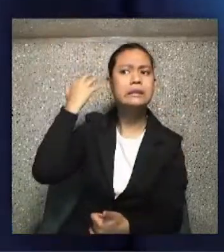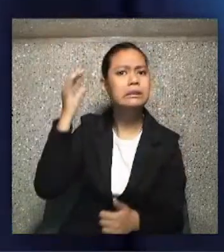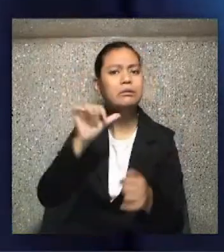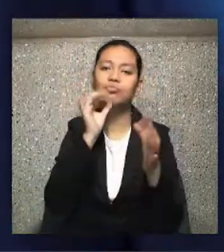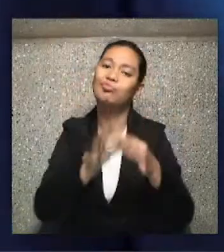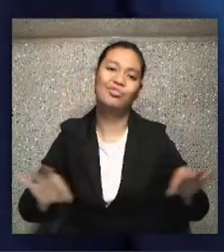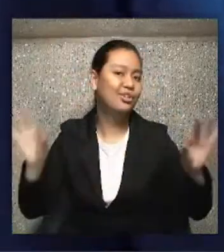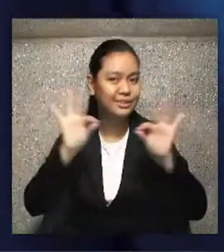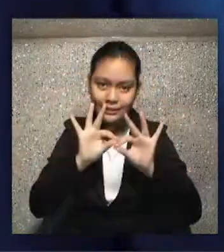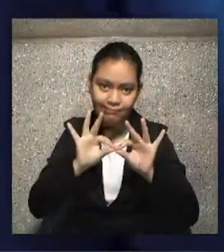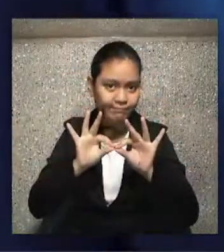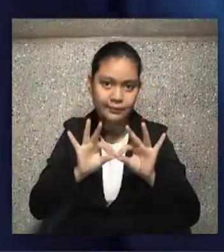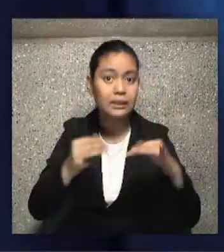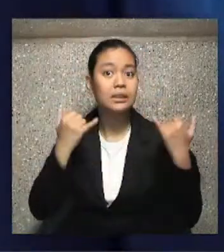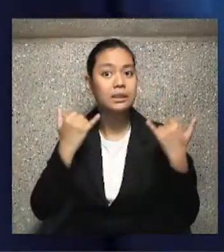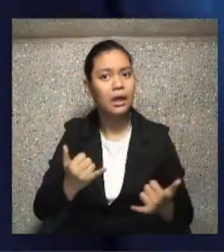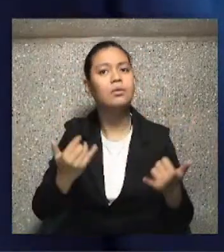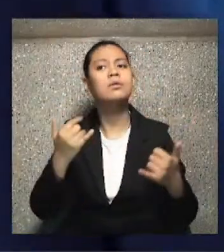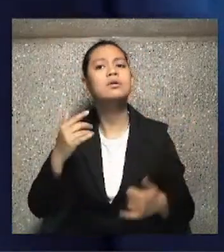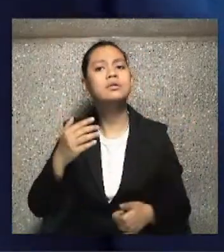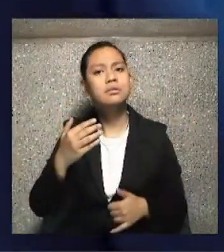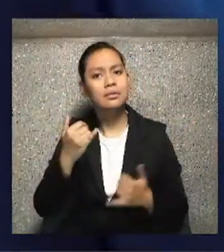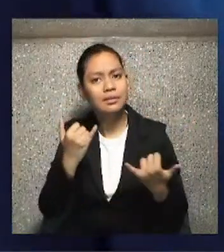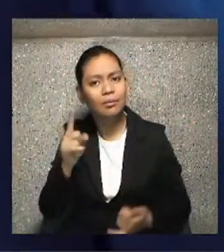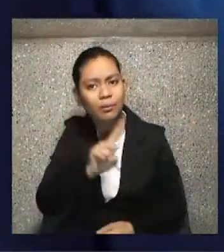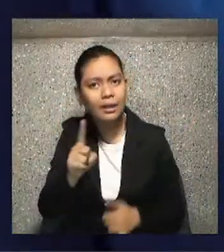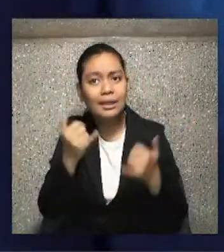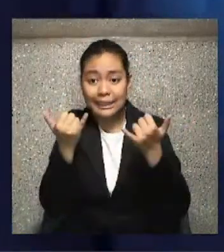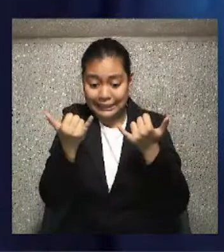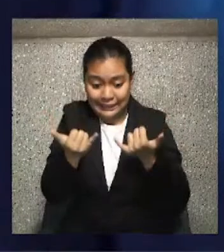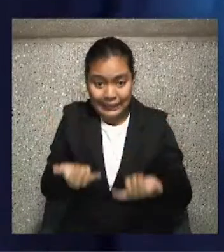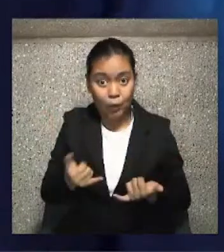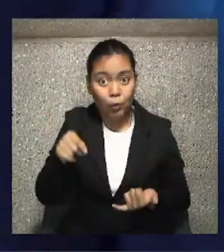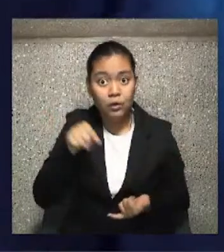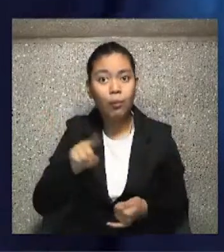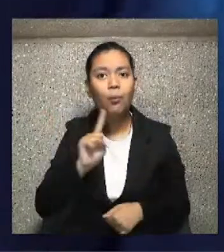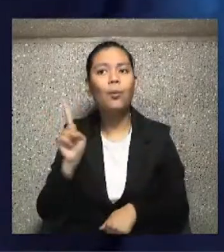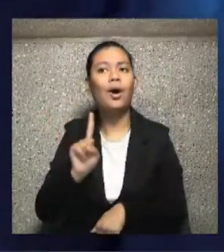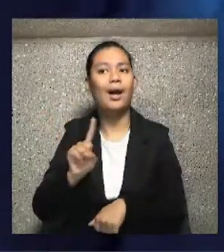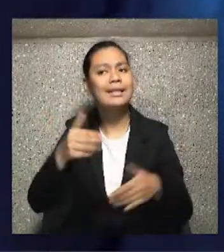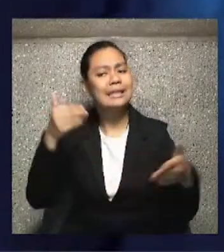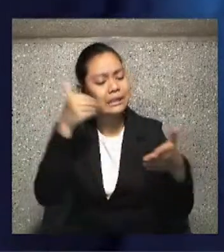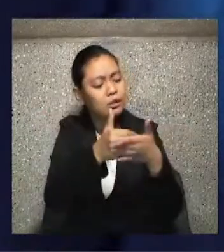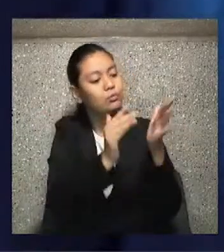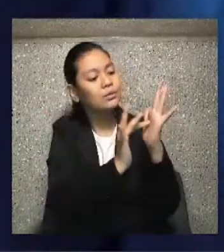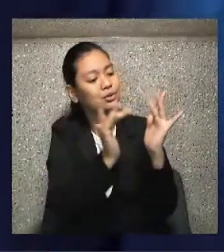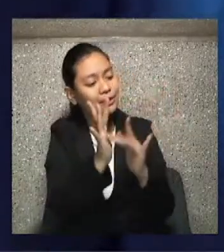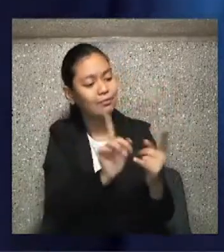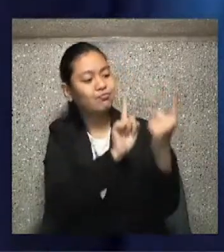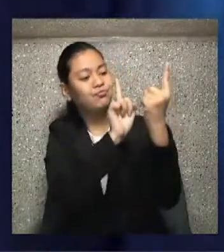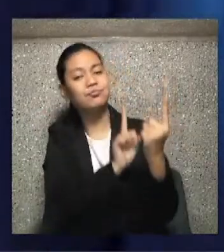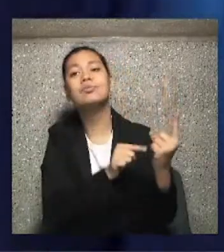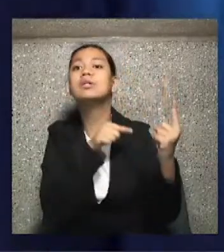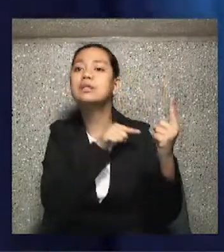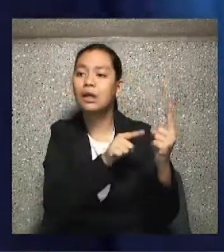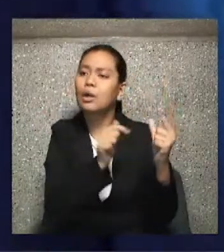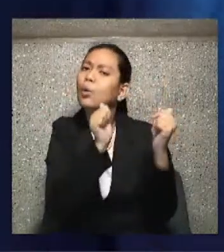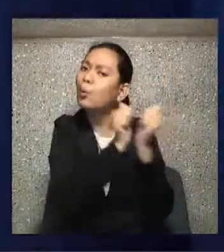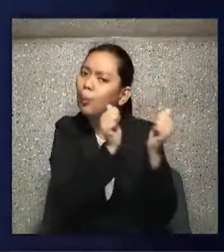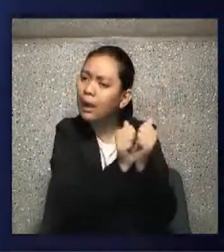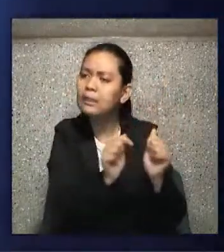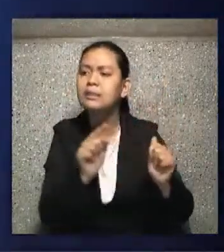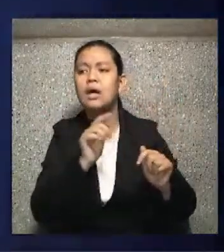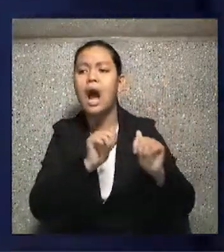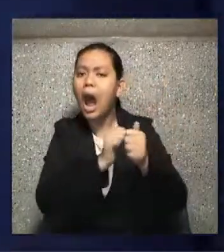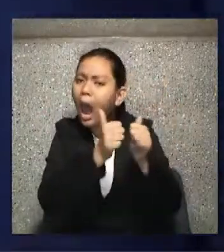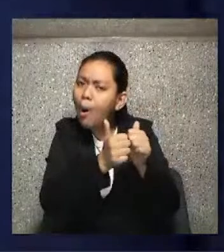It's kind of just sitting at the feet of the Lord, knowing He's there with you. And a lot of people will say, well, how